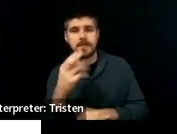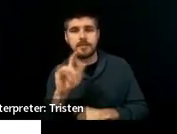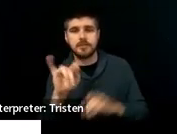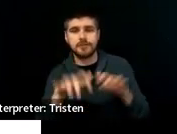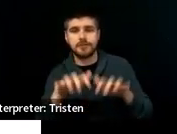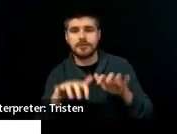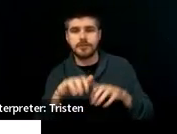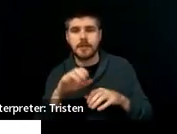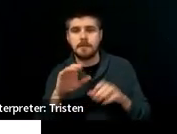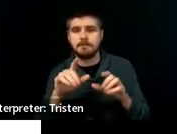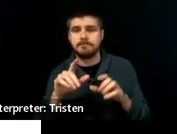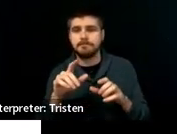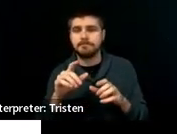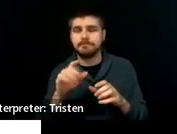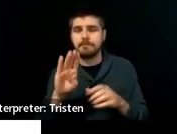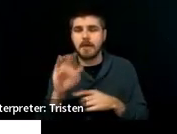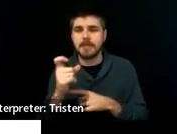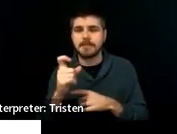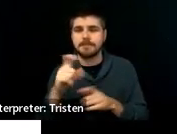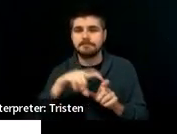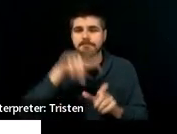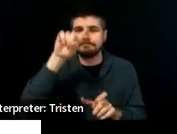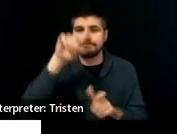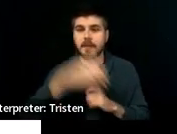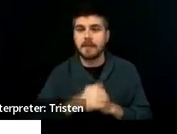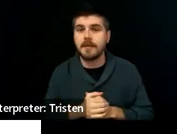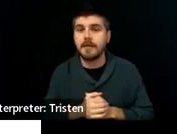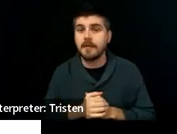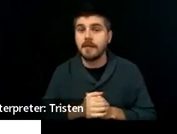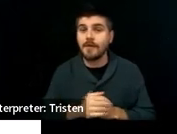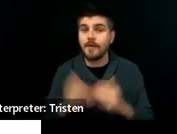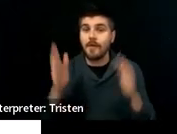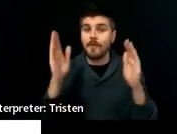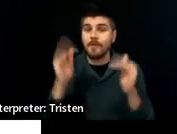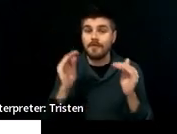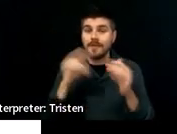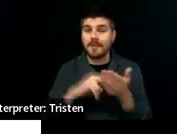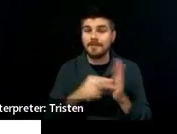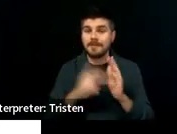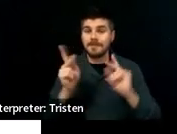So, hopefully that means that people are already focusing on all this.